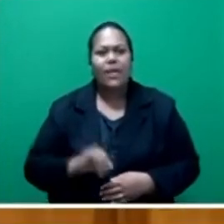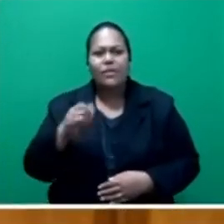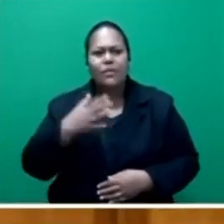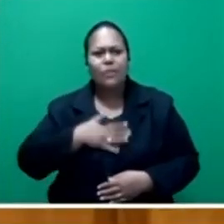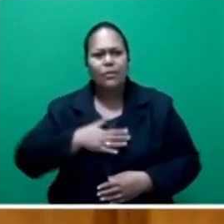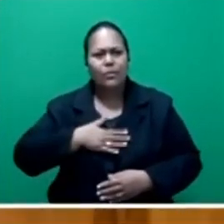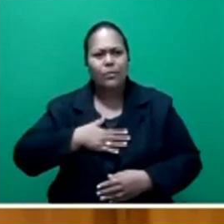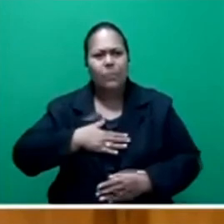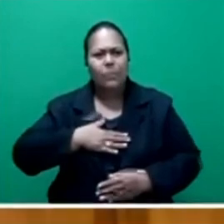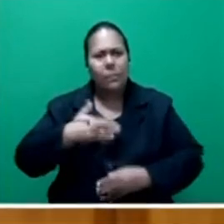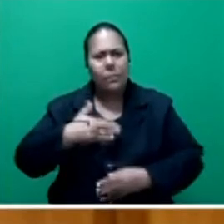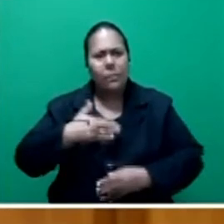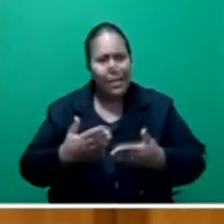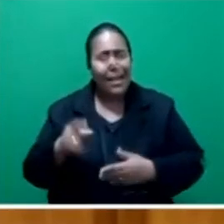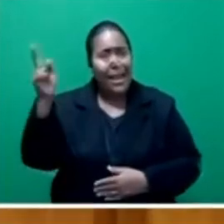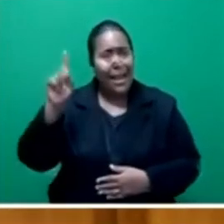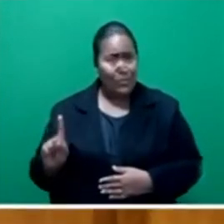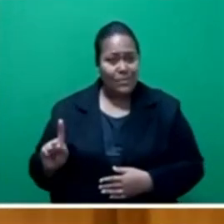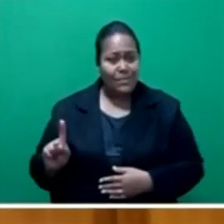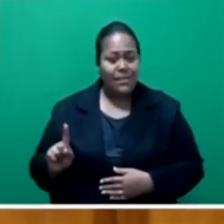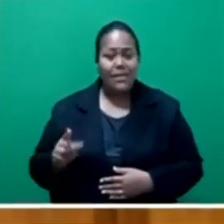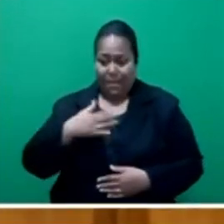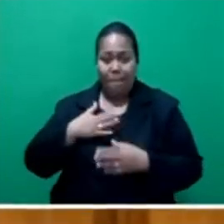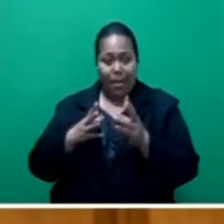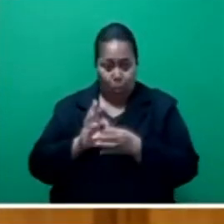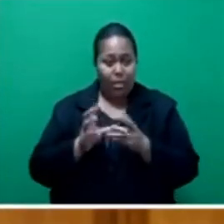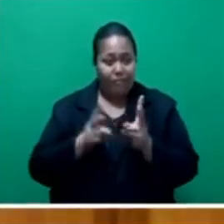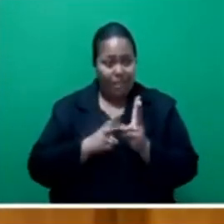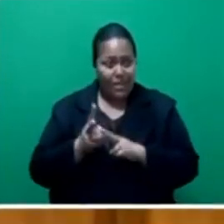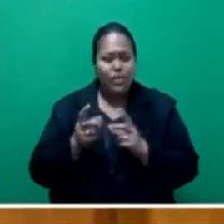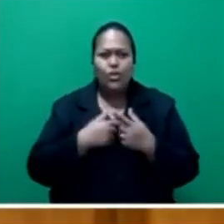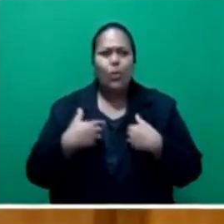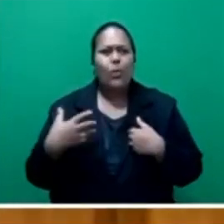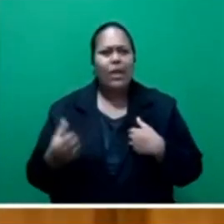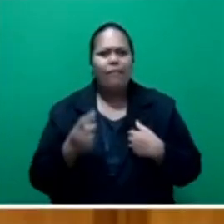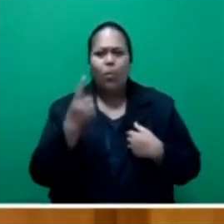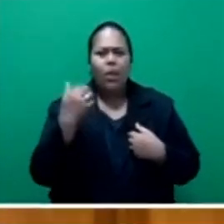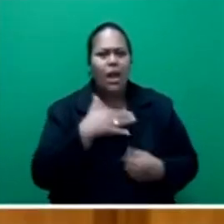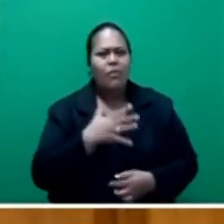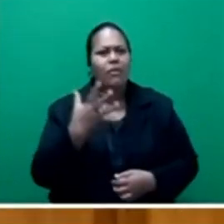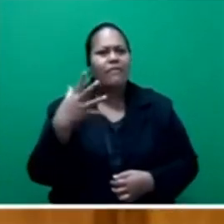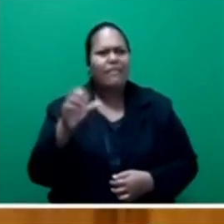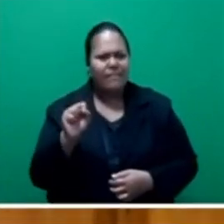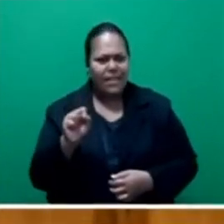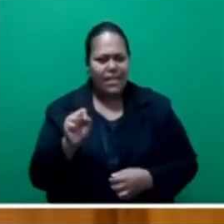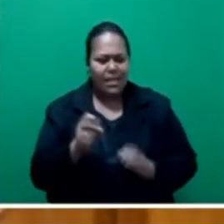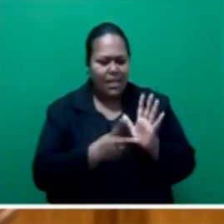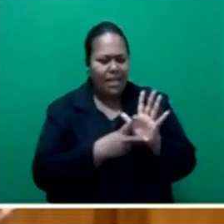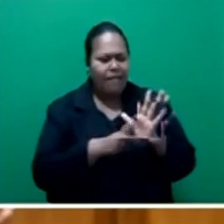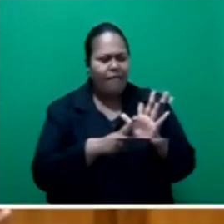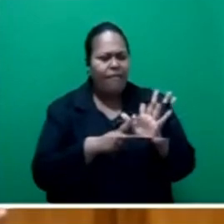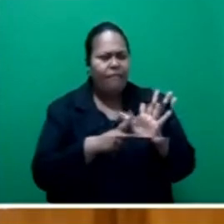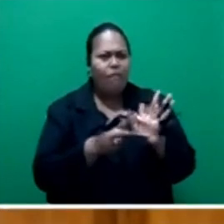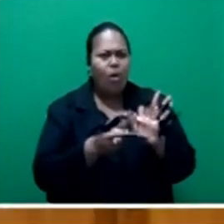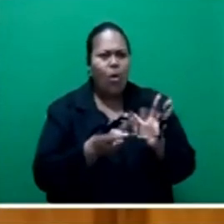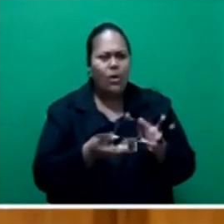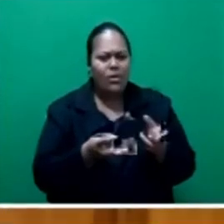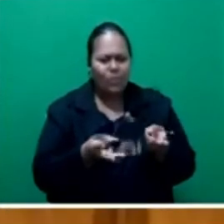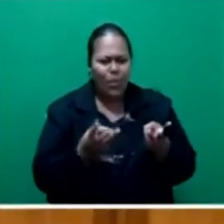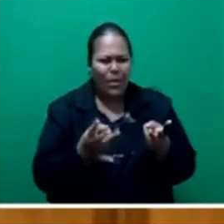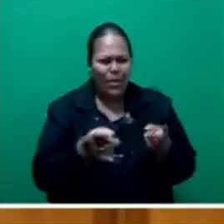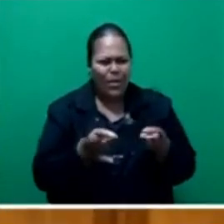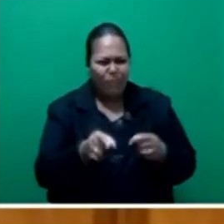Because some areas in my own village, we have 150 out of the 240 volts. If you can have a look at that,